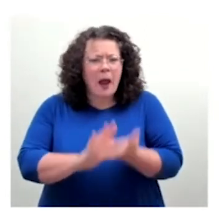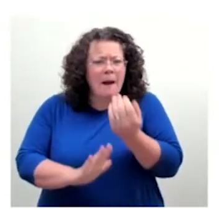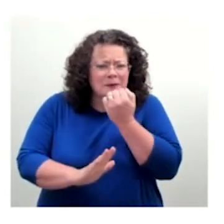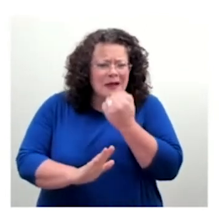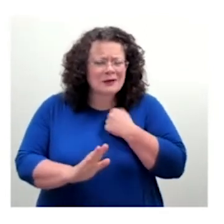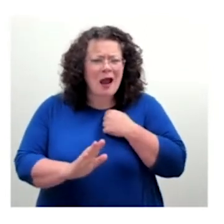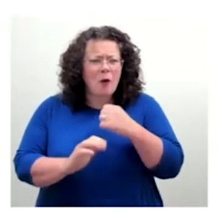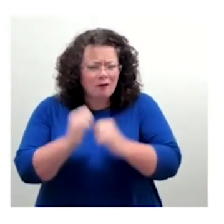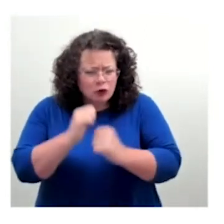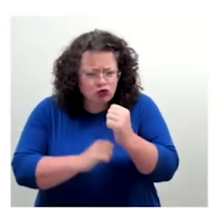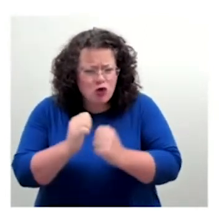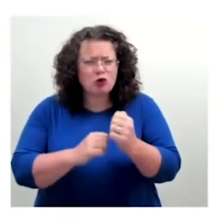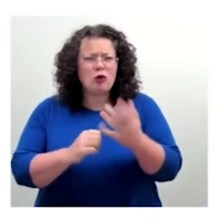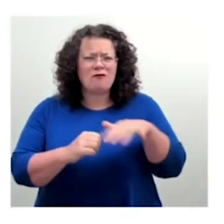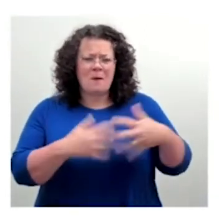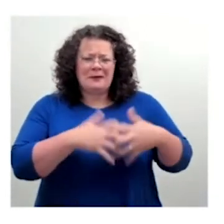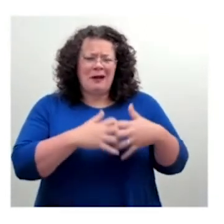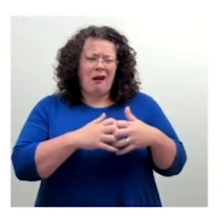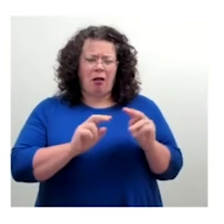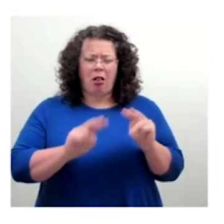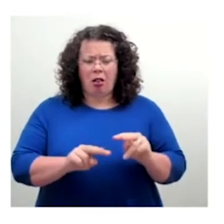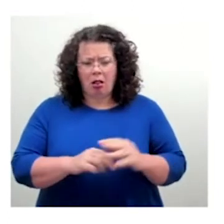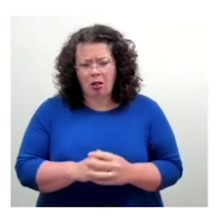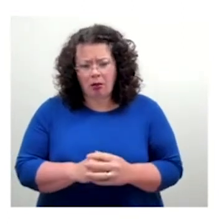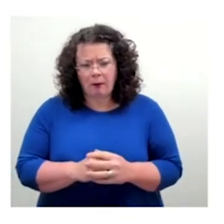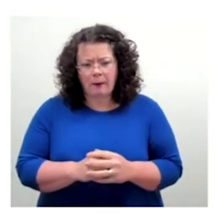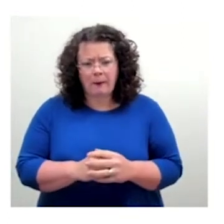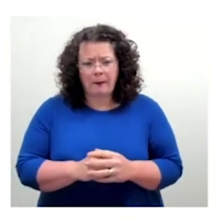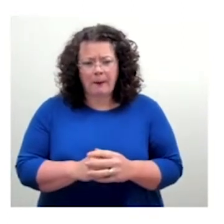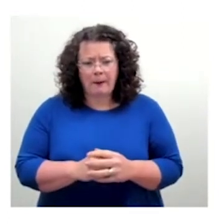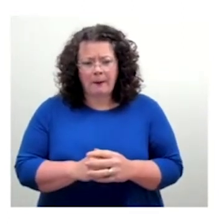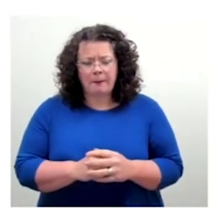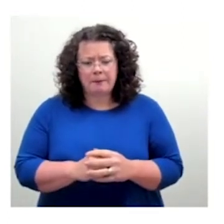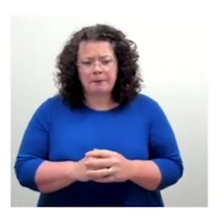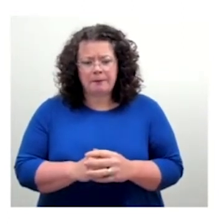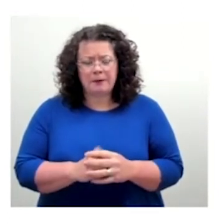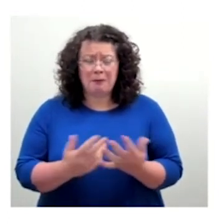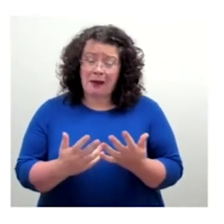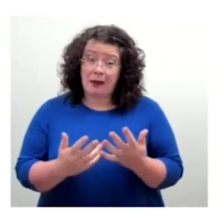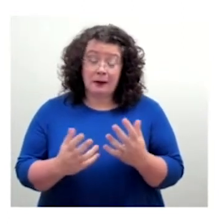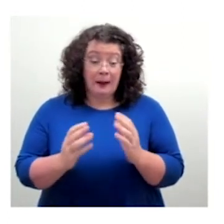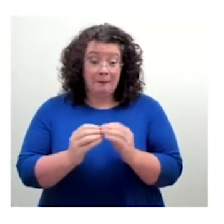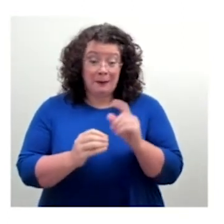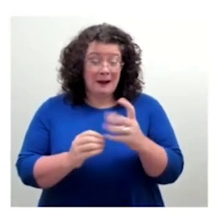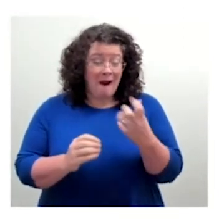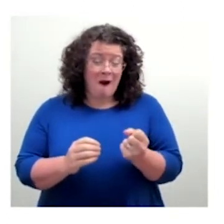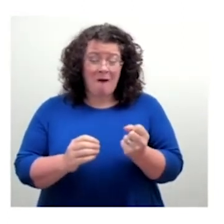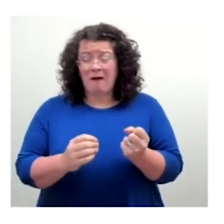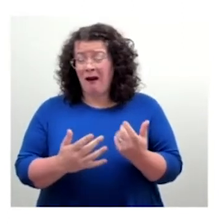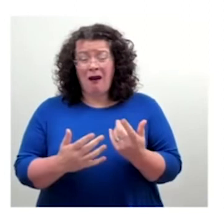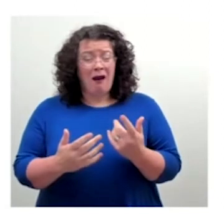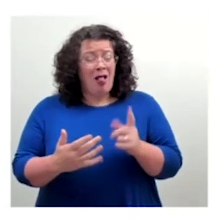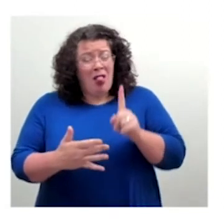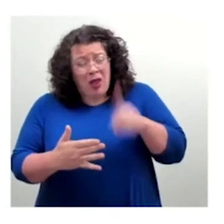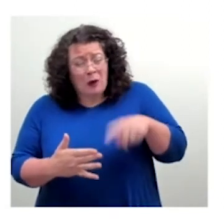But the BBC has so many thousands of pages of old apps and old bits and pieces and old wiring that it's bound to not be